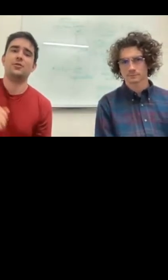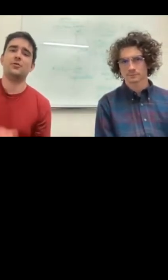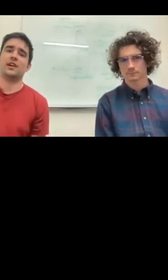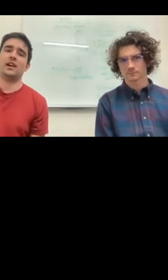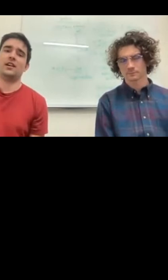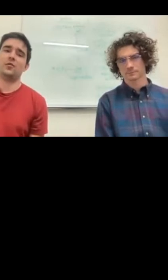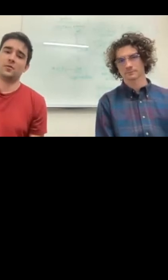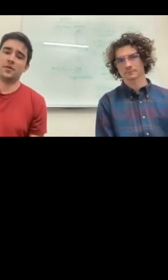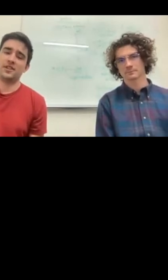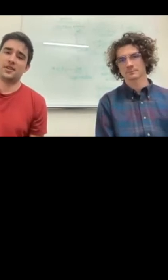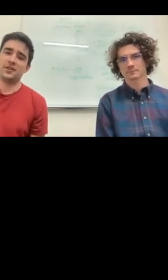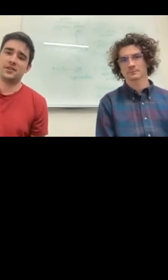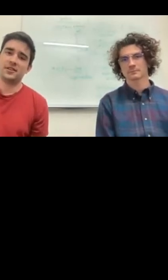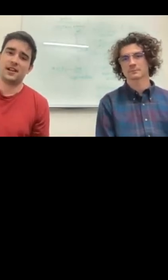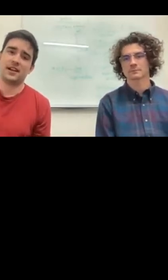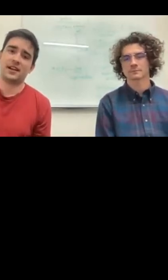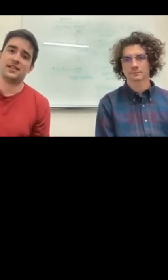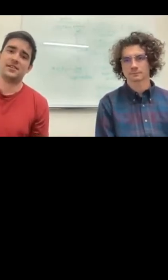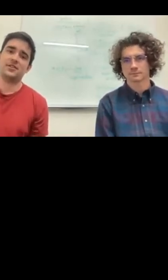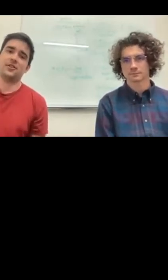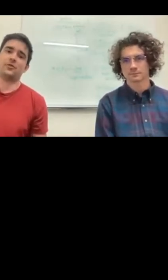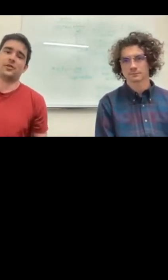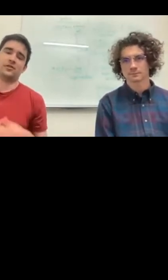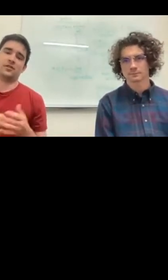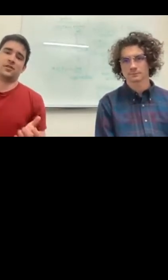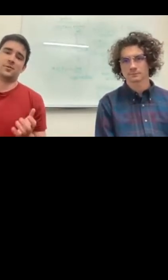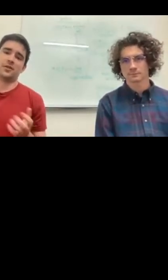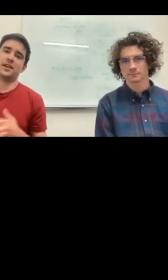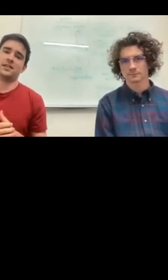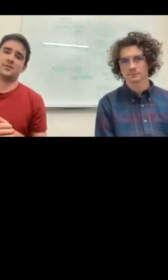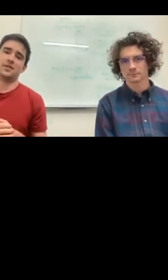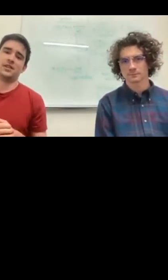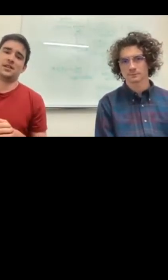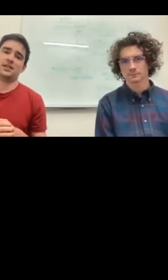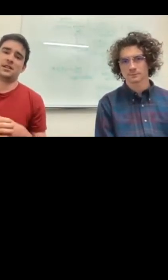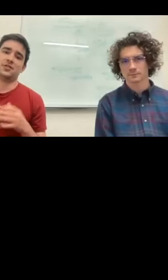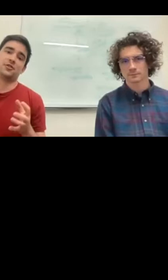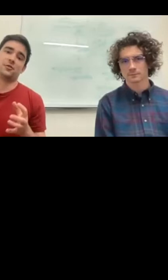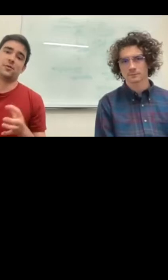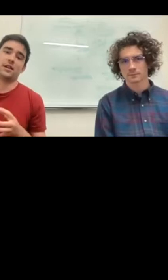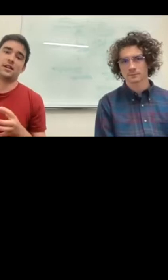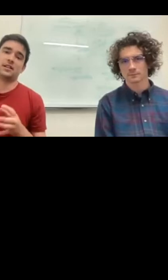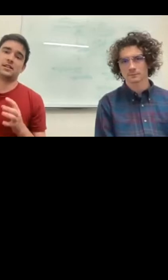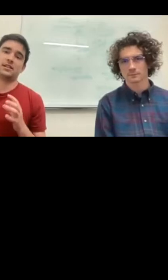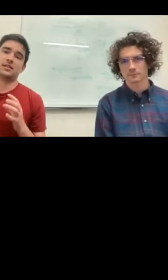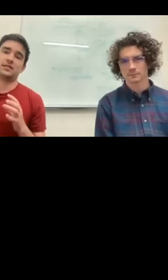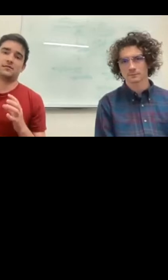So we're protein engineers and, you know, a large part of that is being making